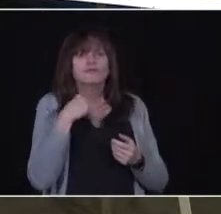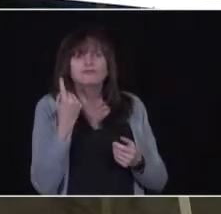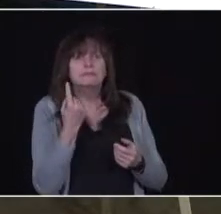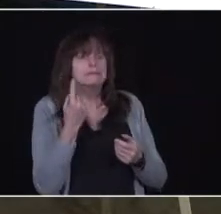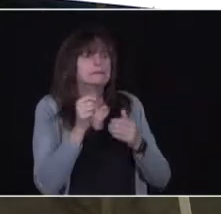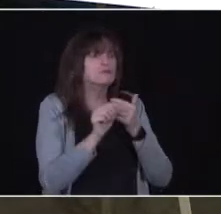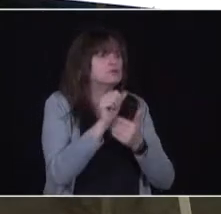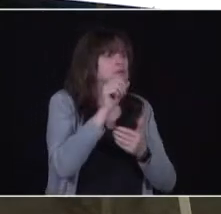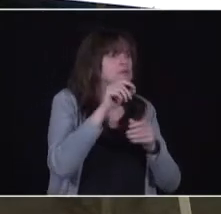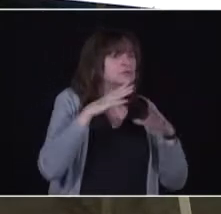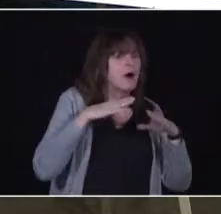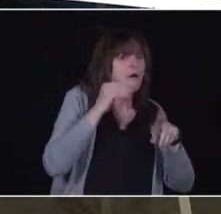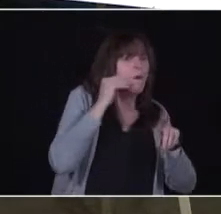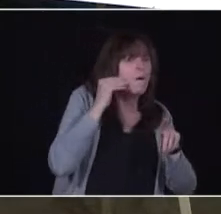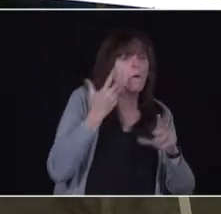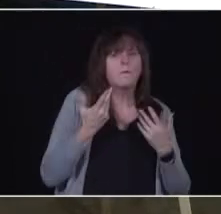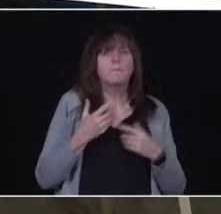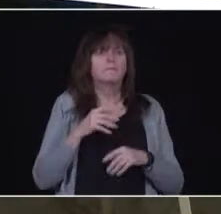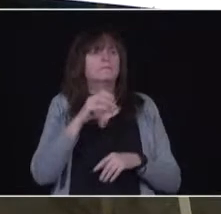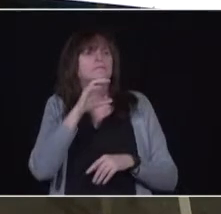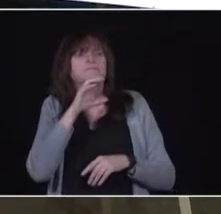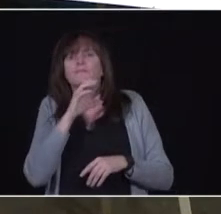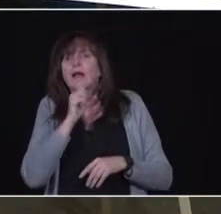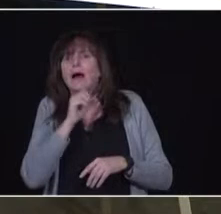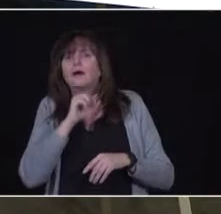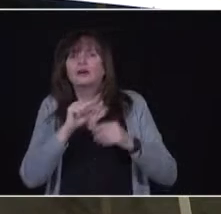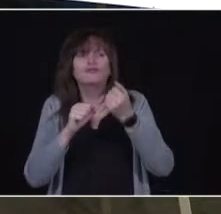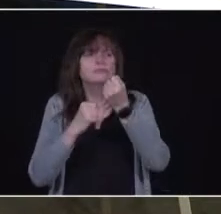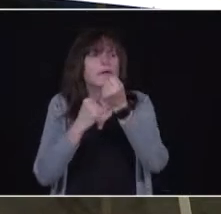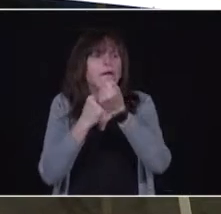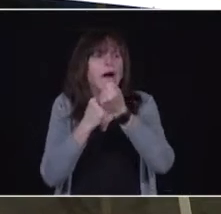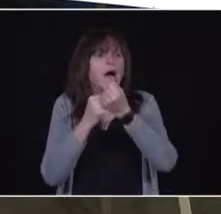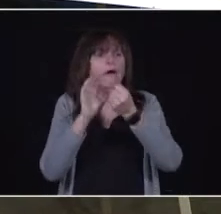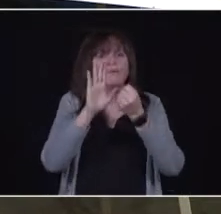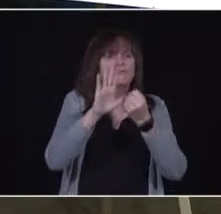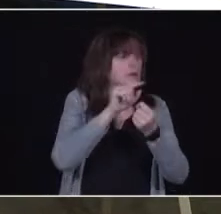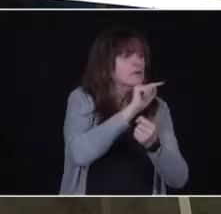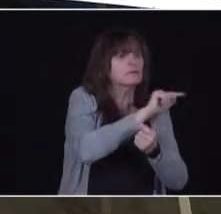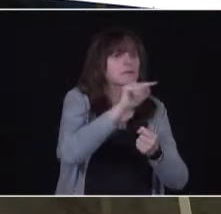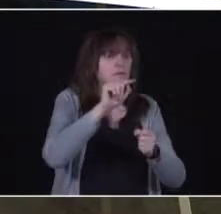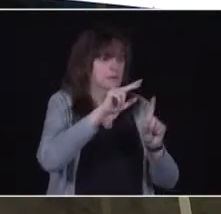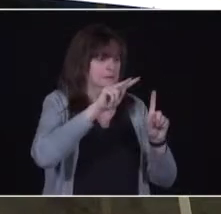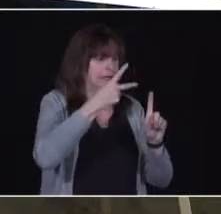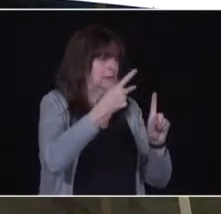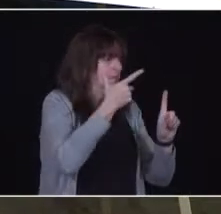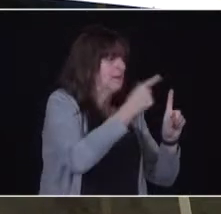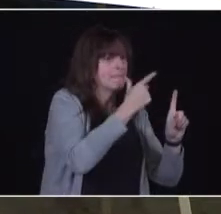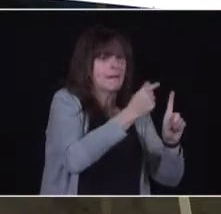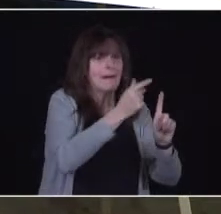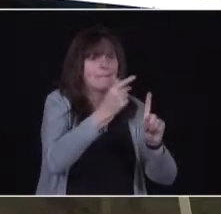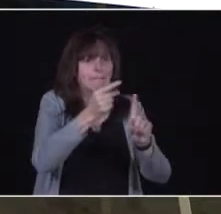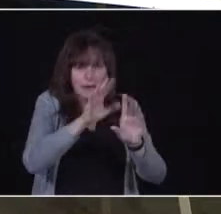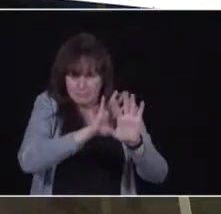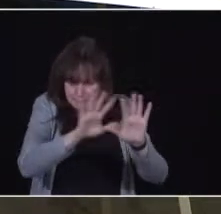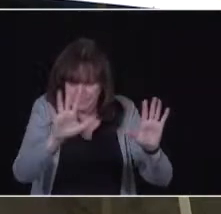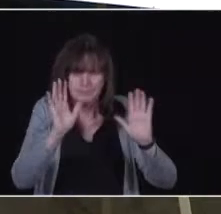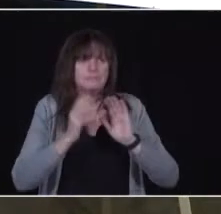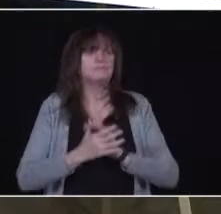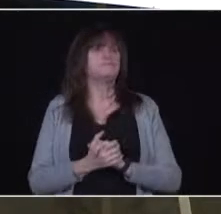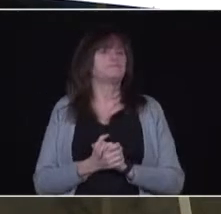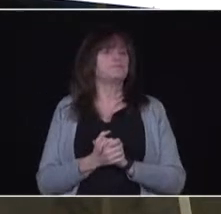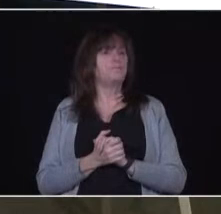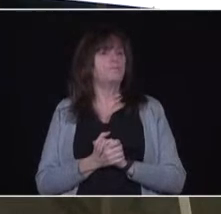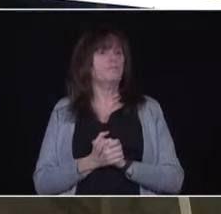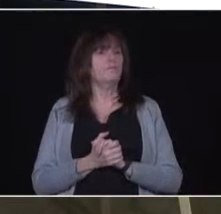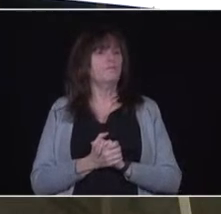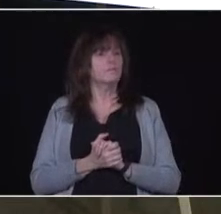and offering the second needle in the program to the residents, and to those in the essential caregivers, and the healthcare workers, and the staff who work homes,